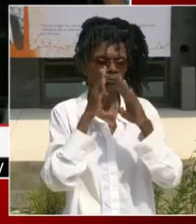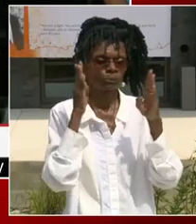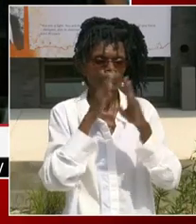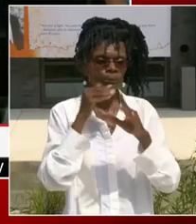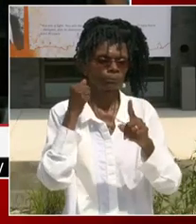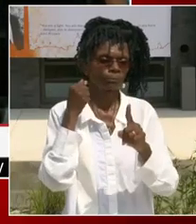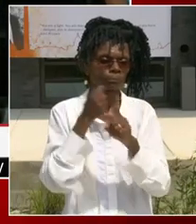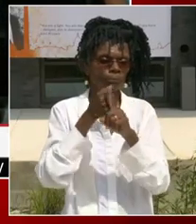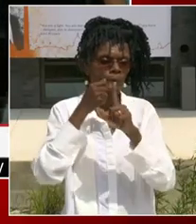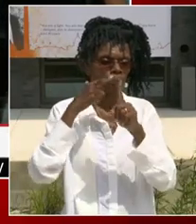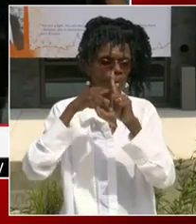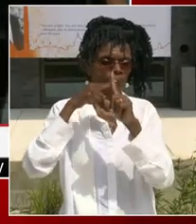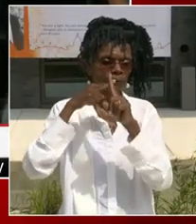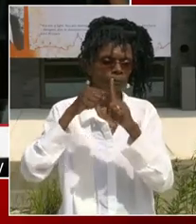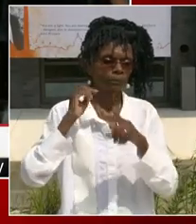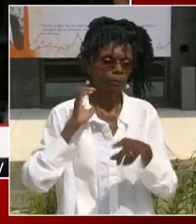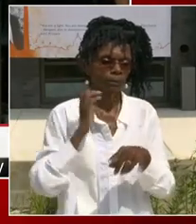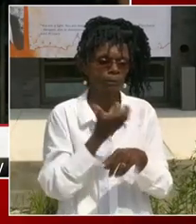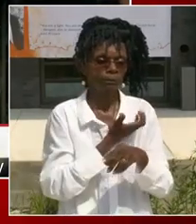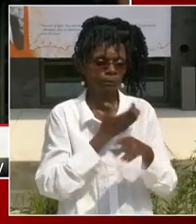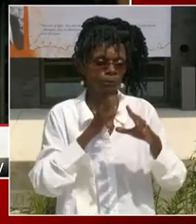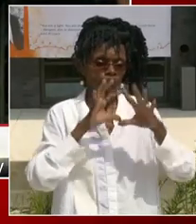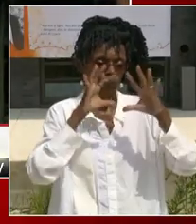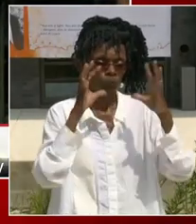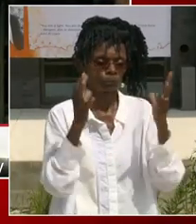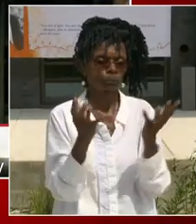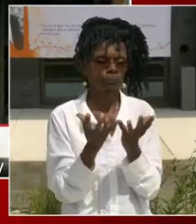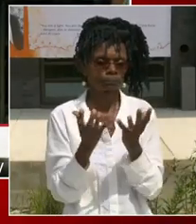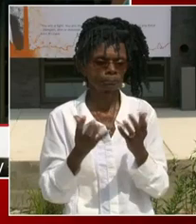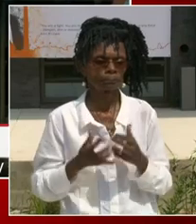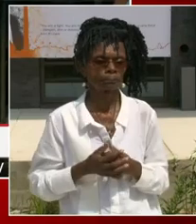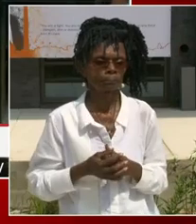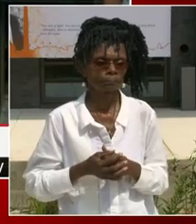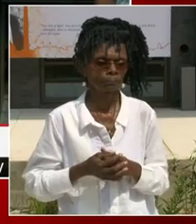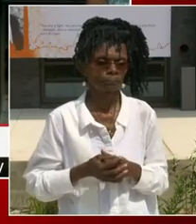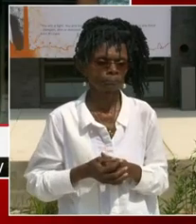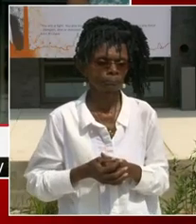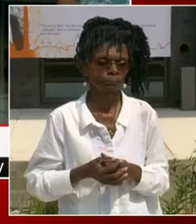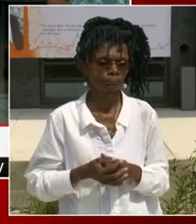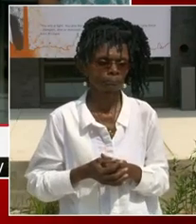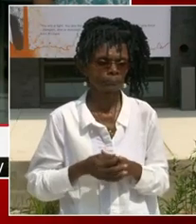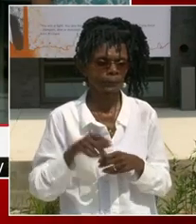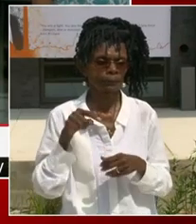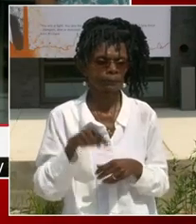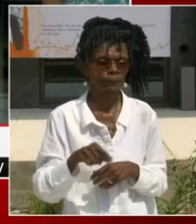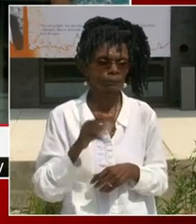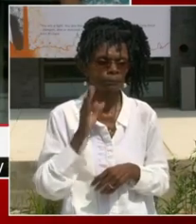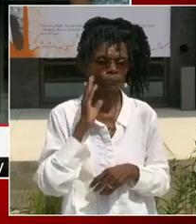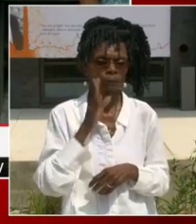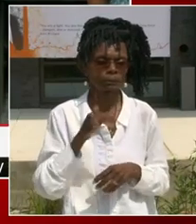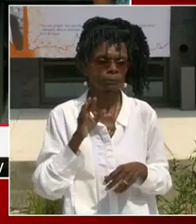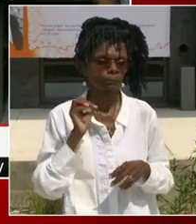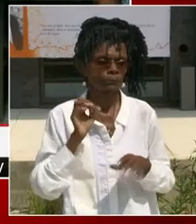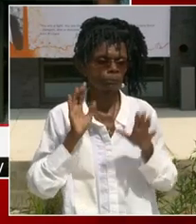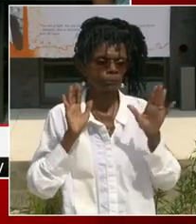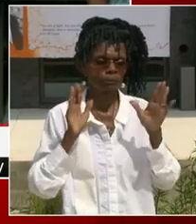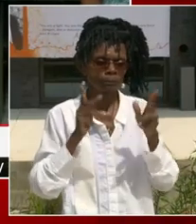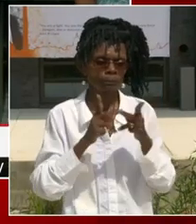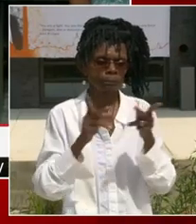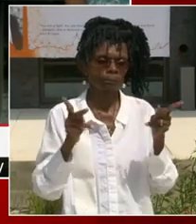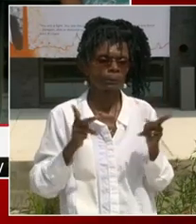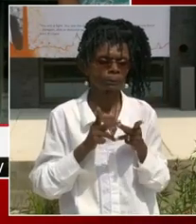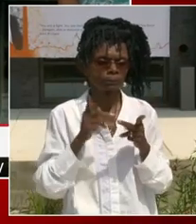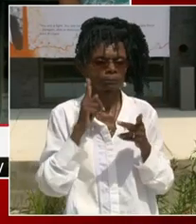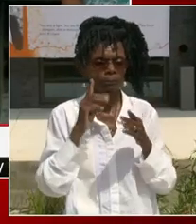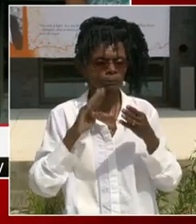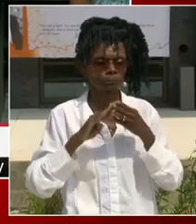council member of War 4 to look at this gym to be a part of this. This is going to be a community space. That's what schools are. They are the center of our community.